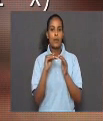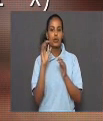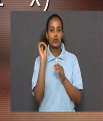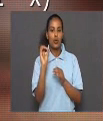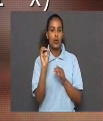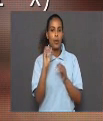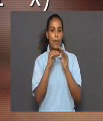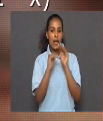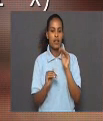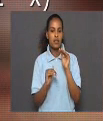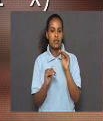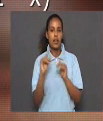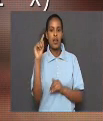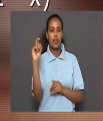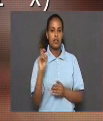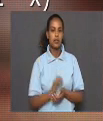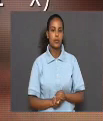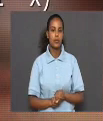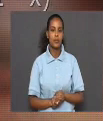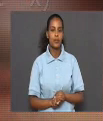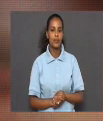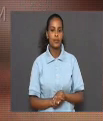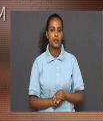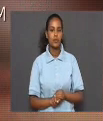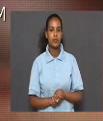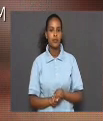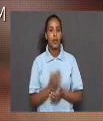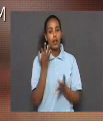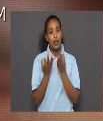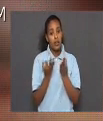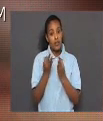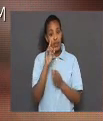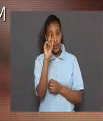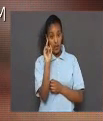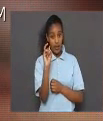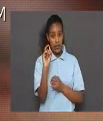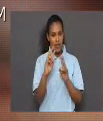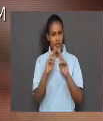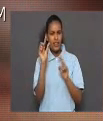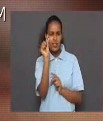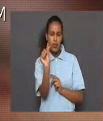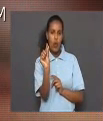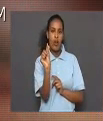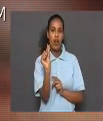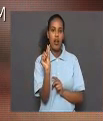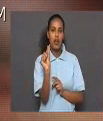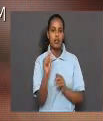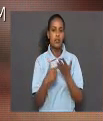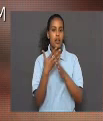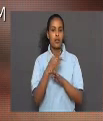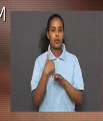minus x. If x is very small,